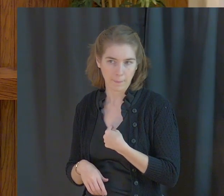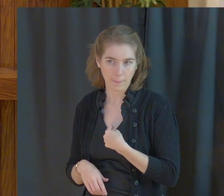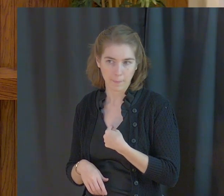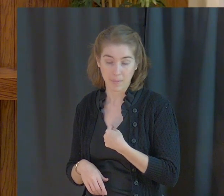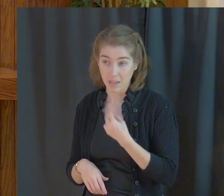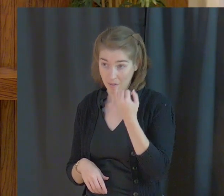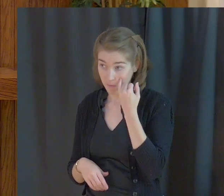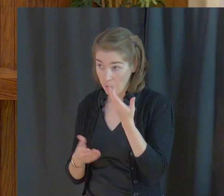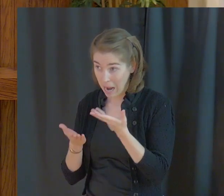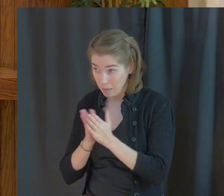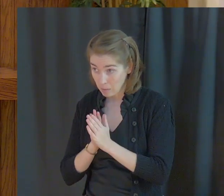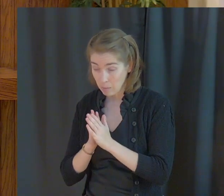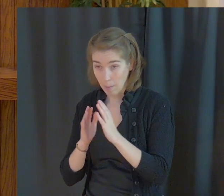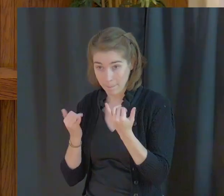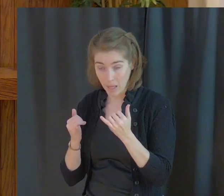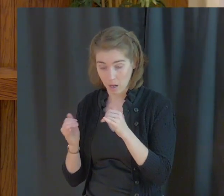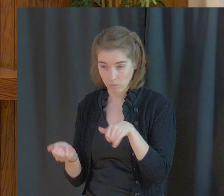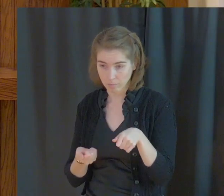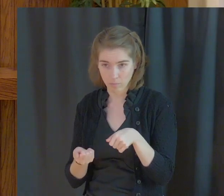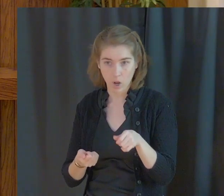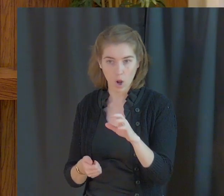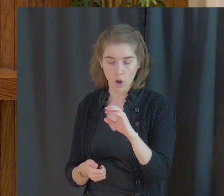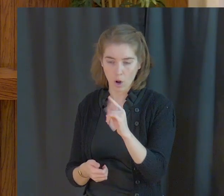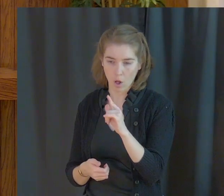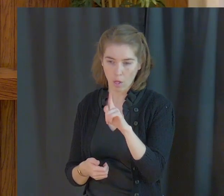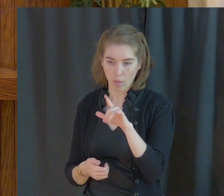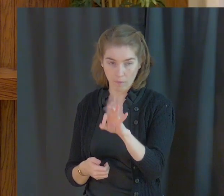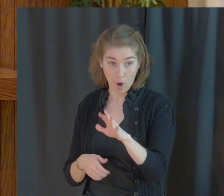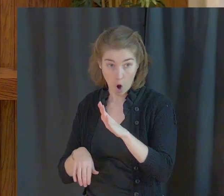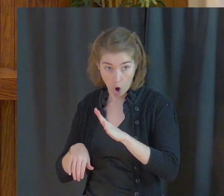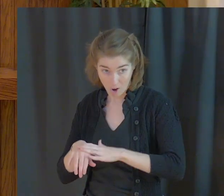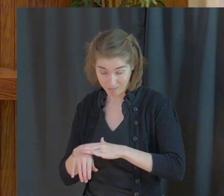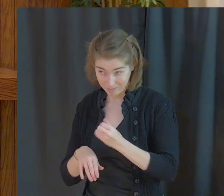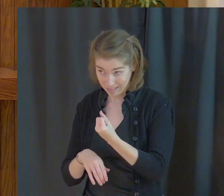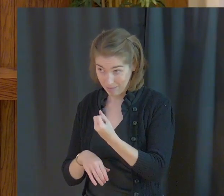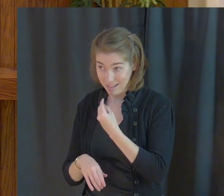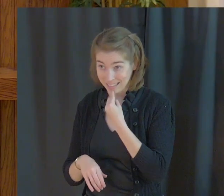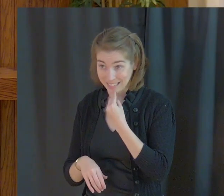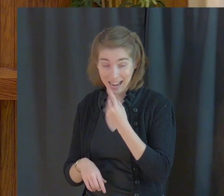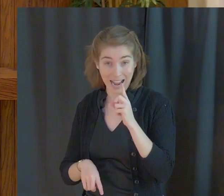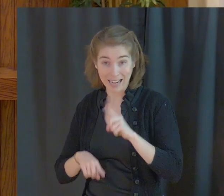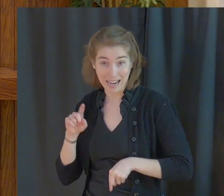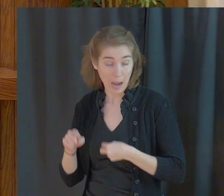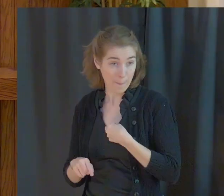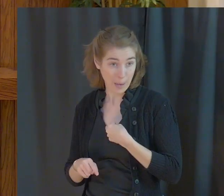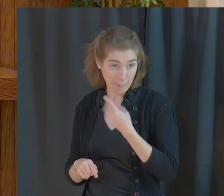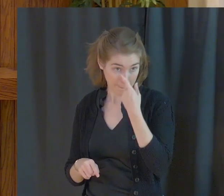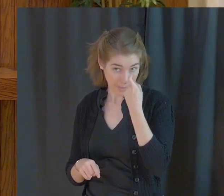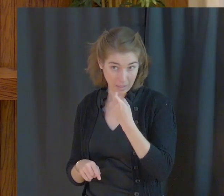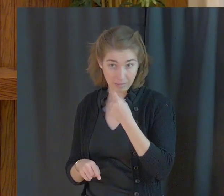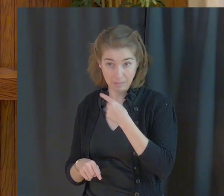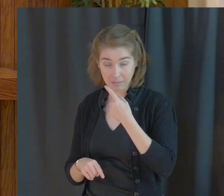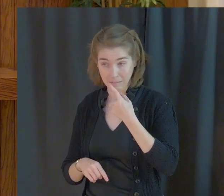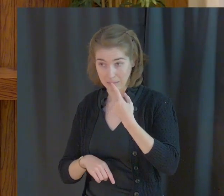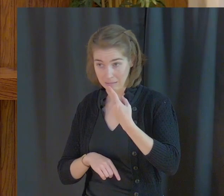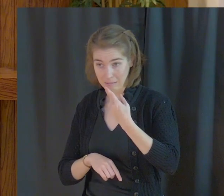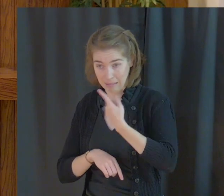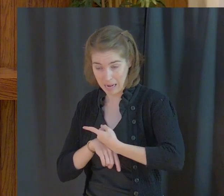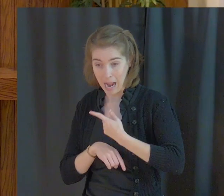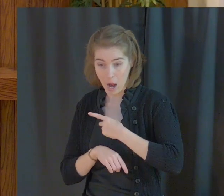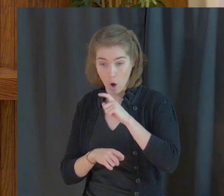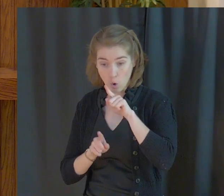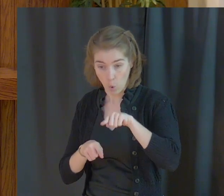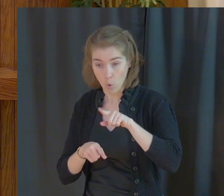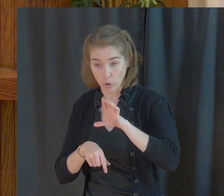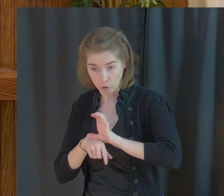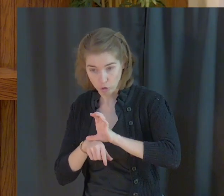If I'm asked to play golf on a Sabbath and I say I can't because it's the day I go to church, I believe